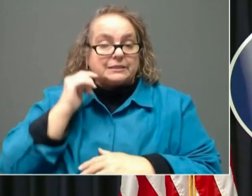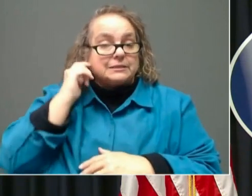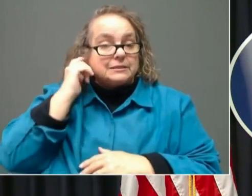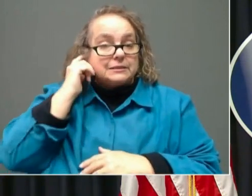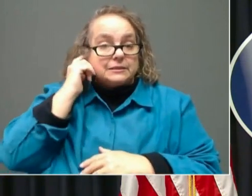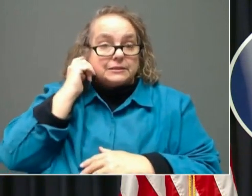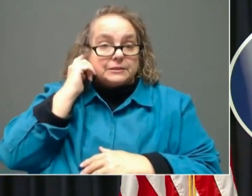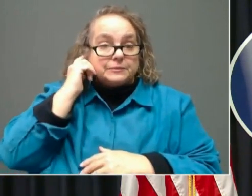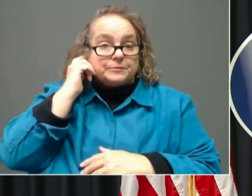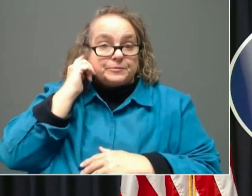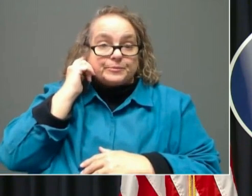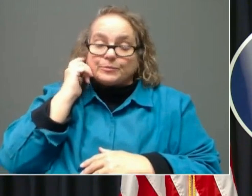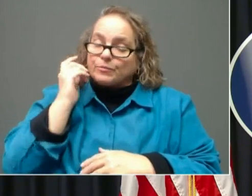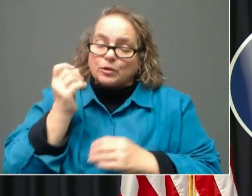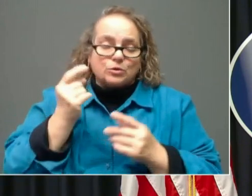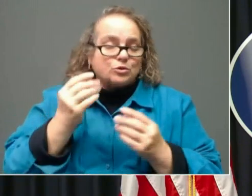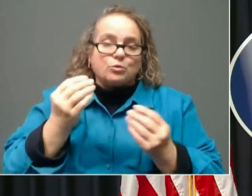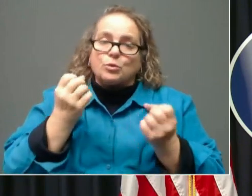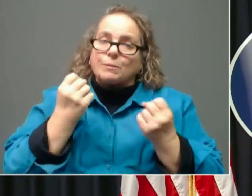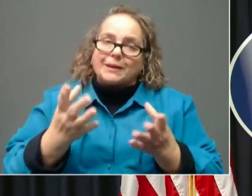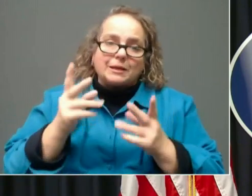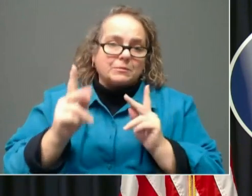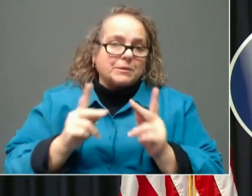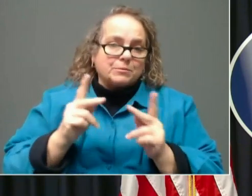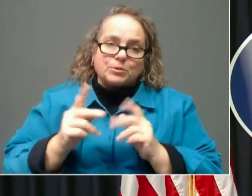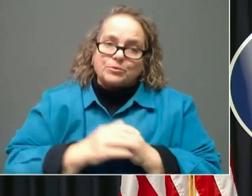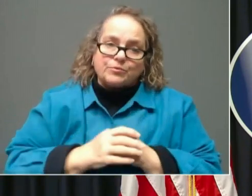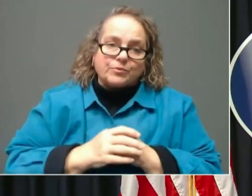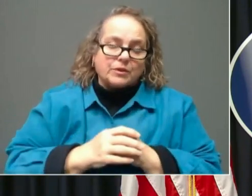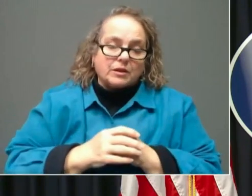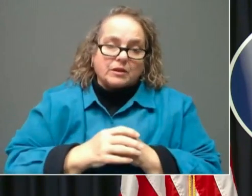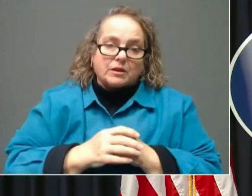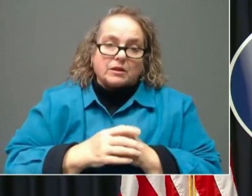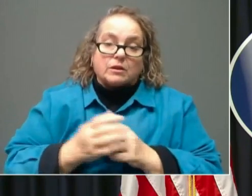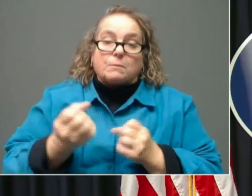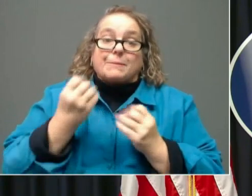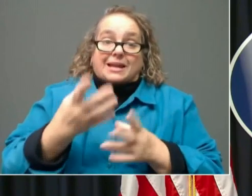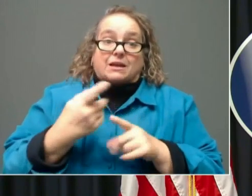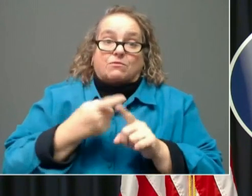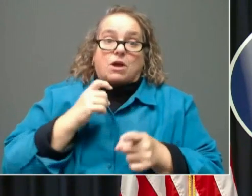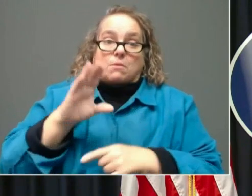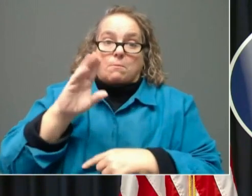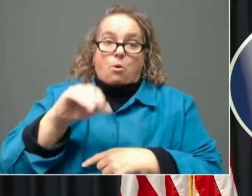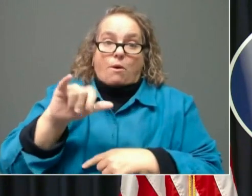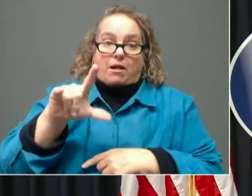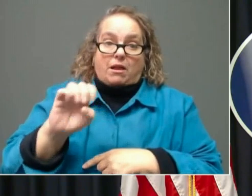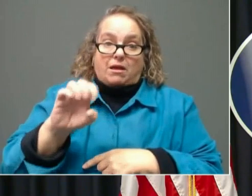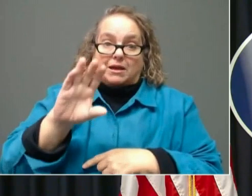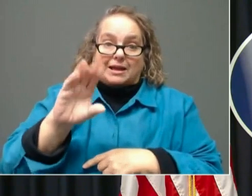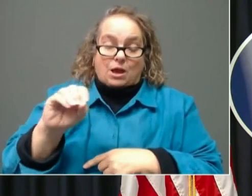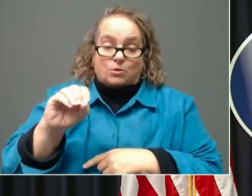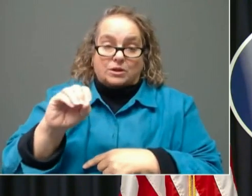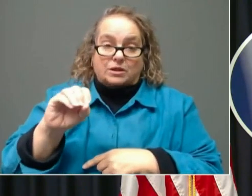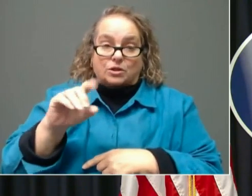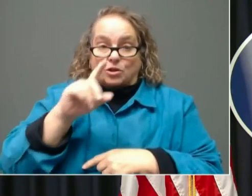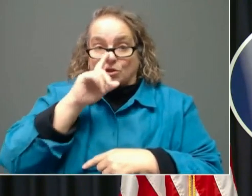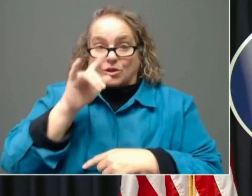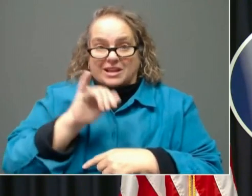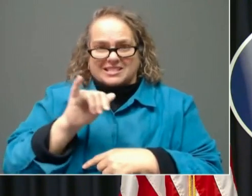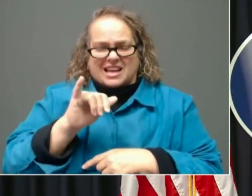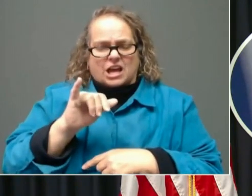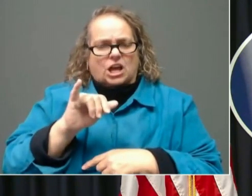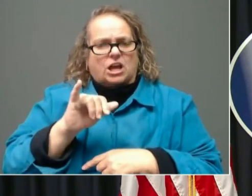Far too many. There are a number from Boyle County. This is going to be in part, it looks like because of